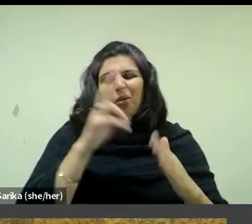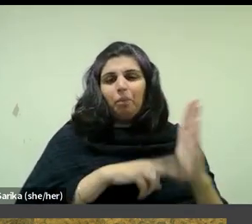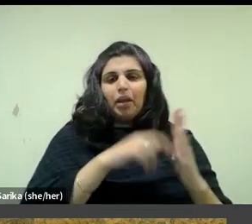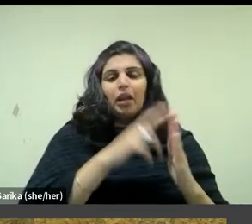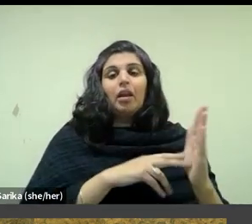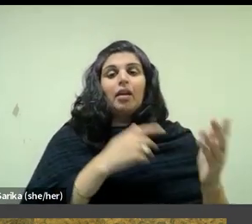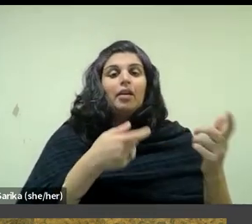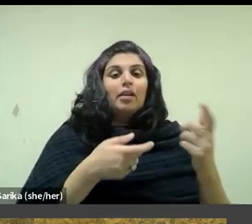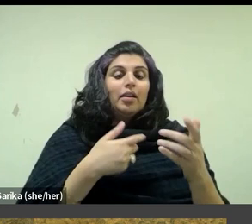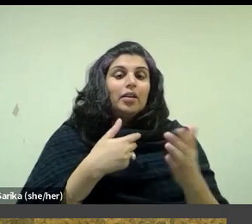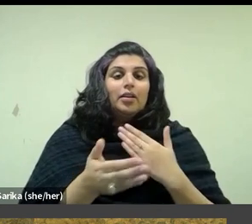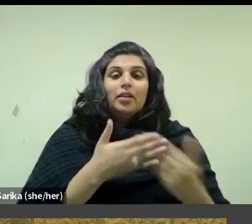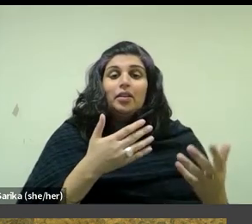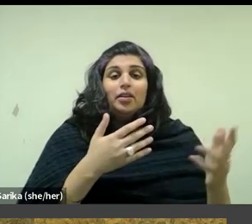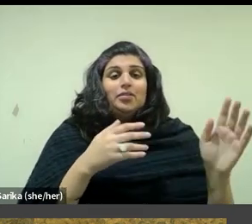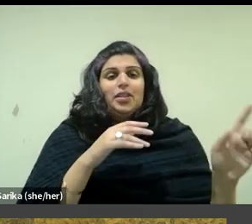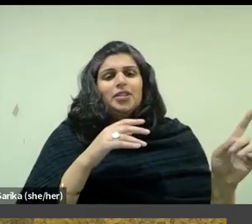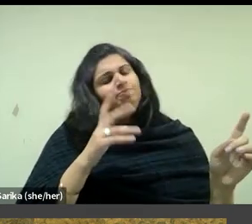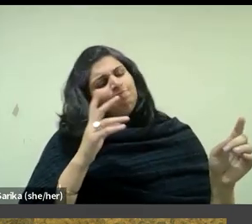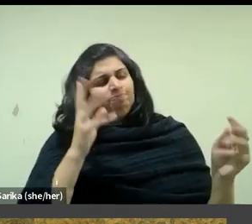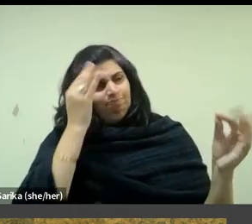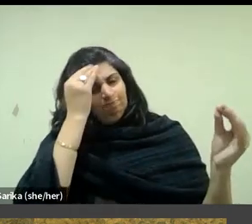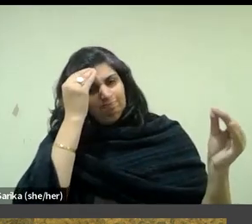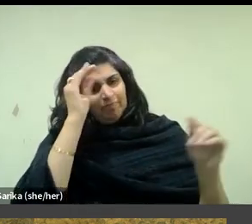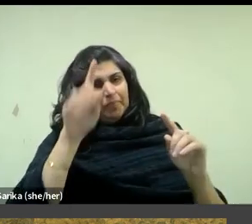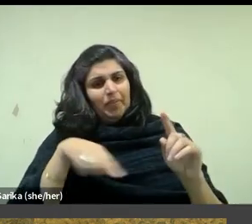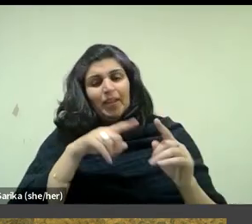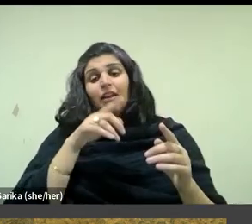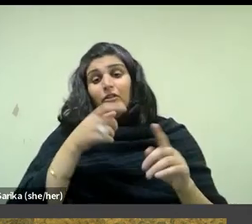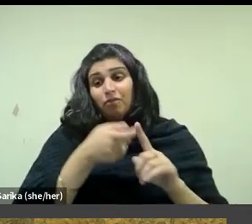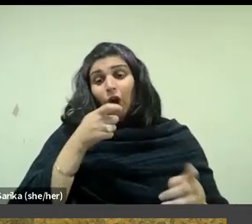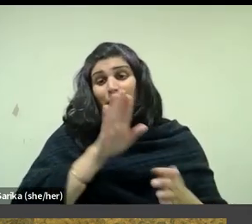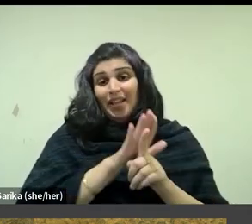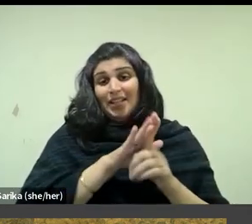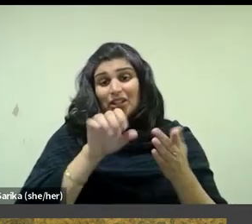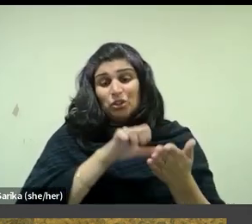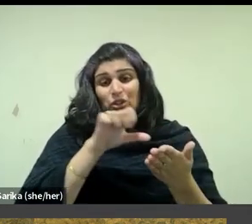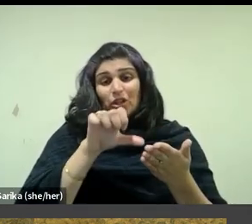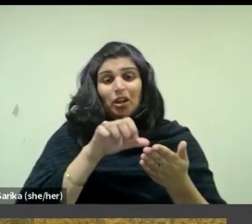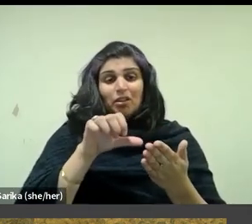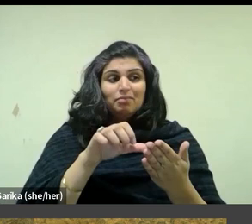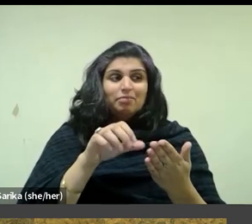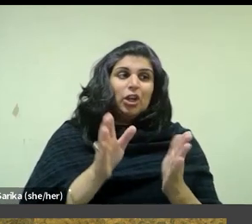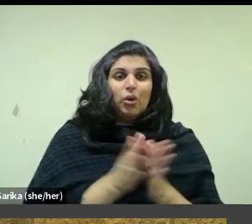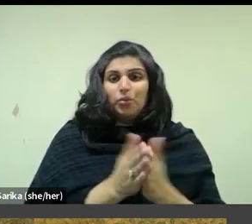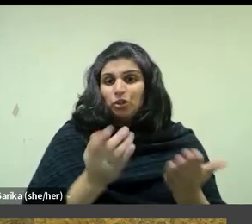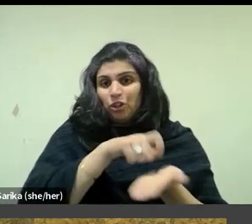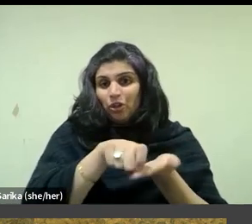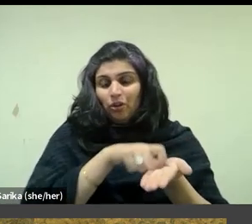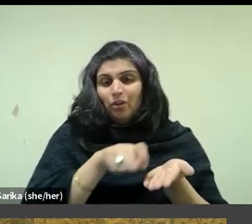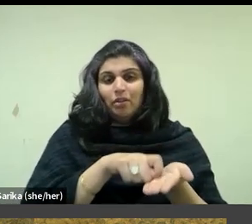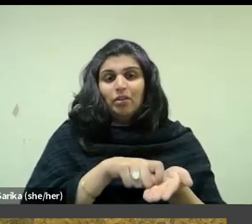to subjective perception of it in the pages of his journal. It latterly came into view around 1900,